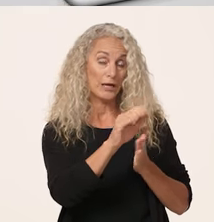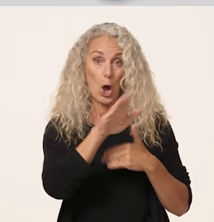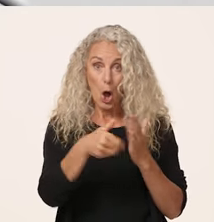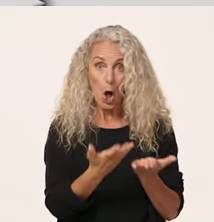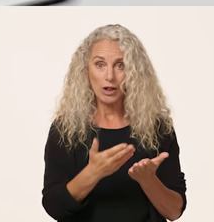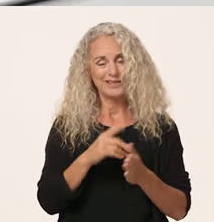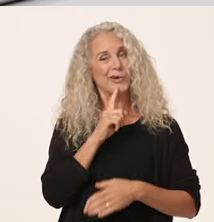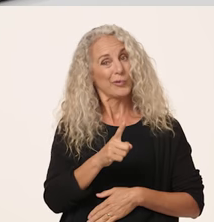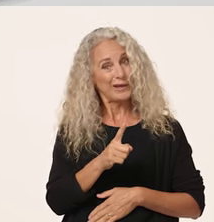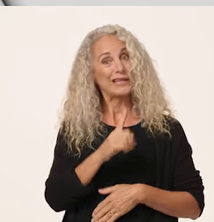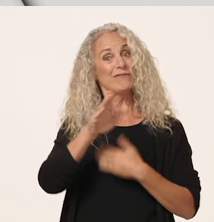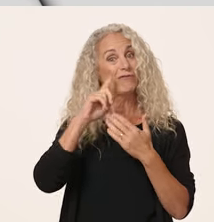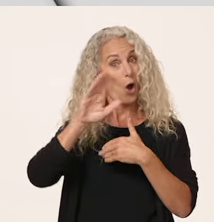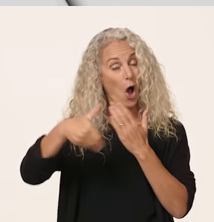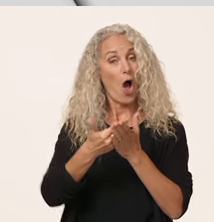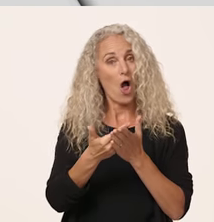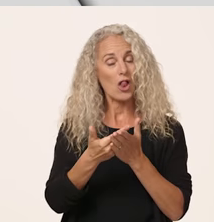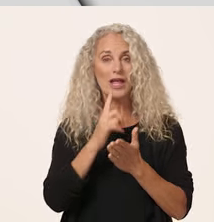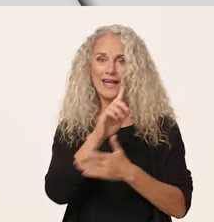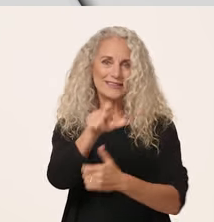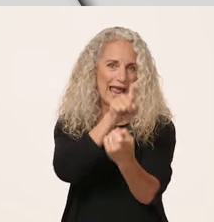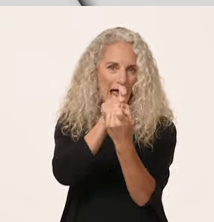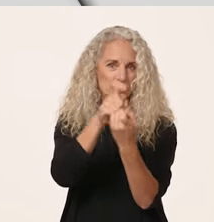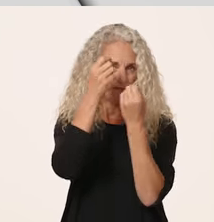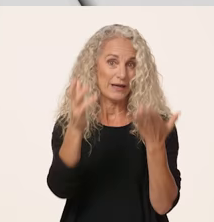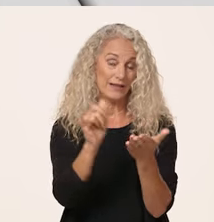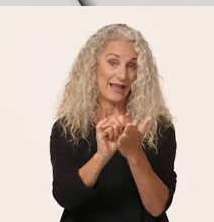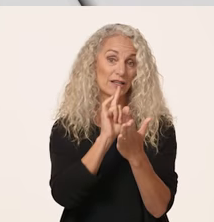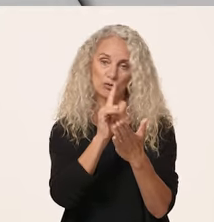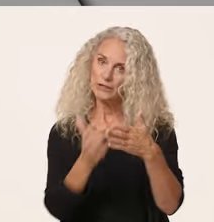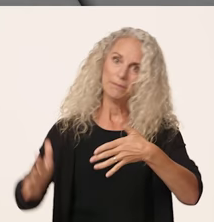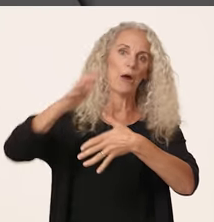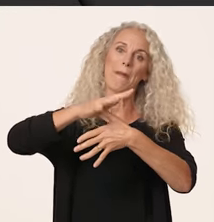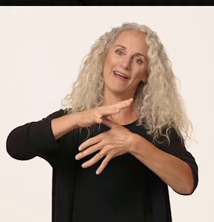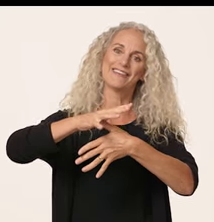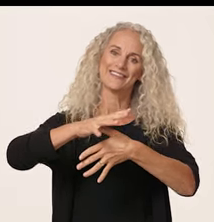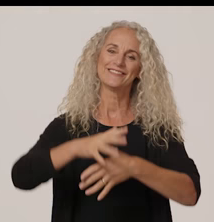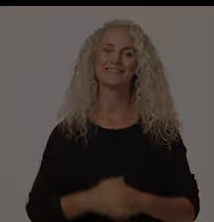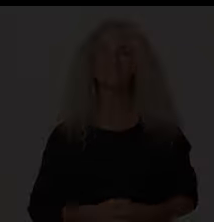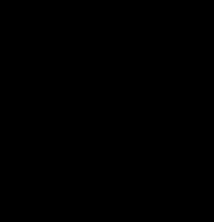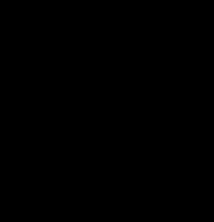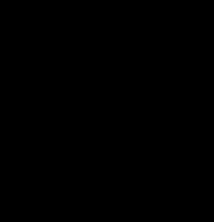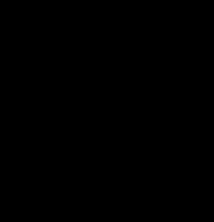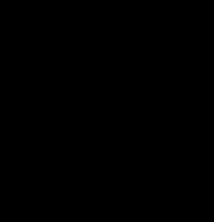provider alike, in the end, and to all involved, it's the accuracy of the information that's paramount.